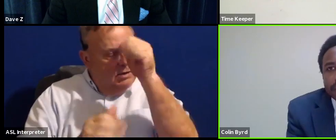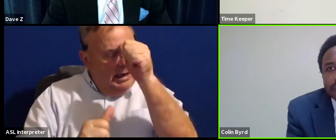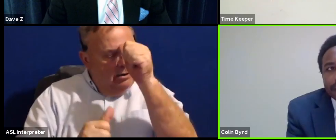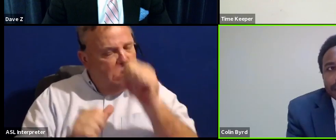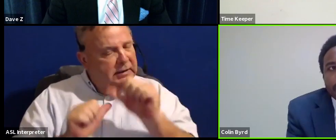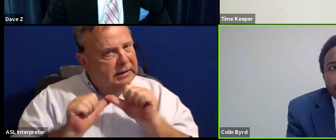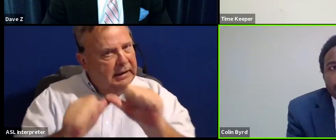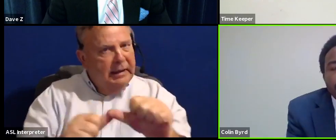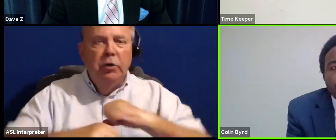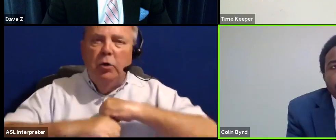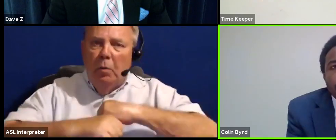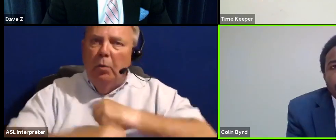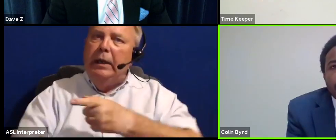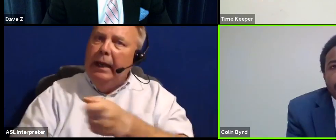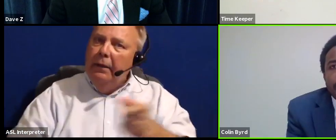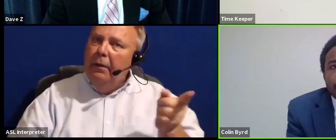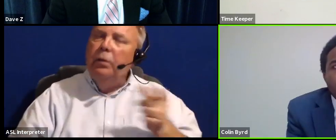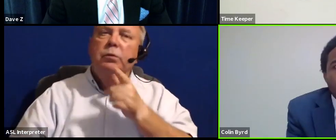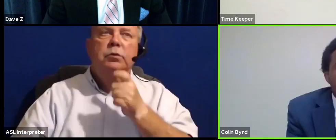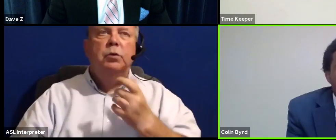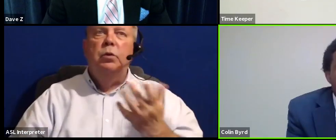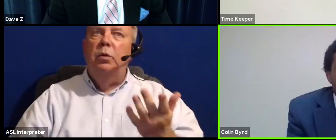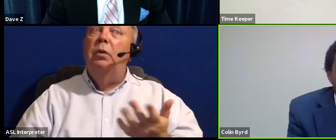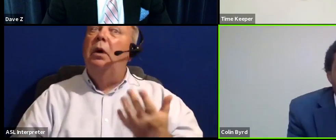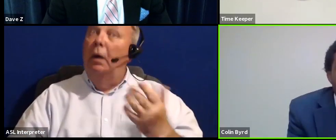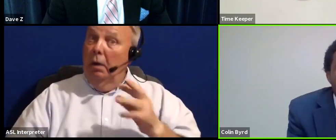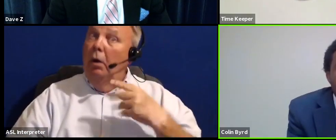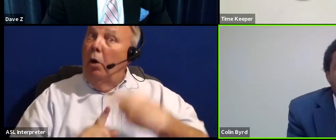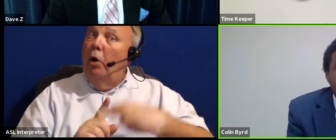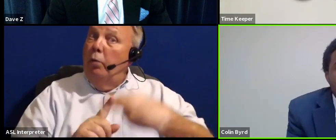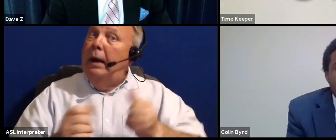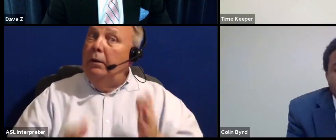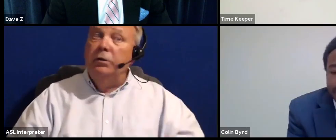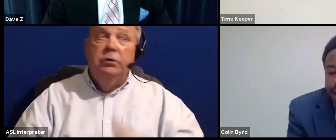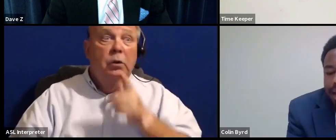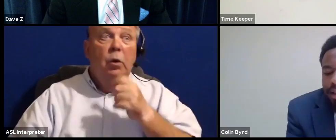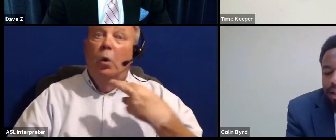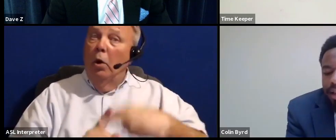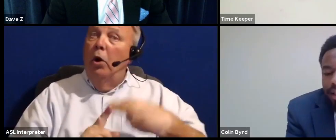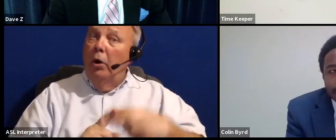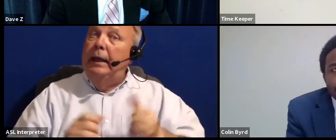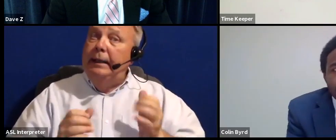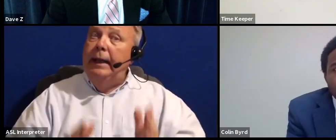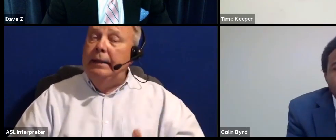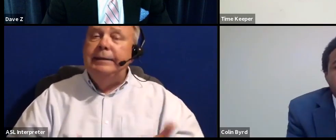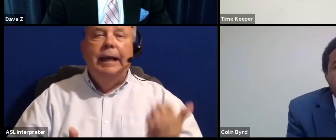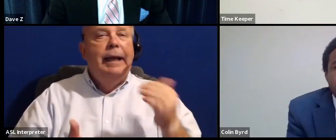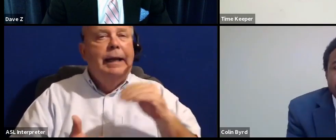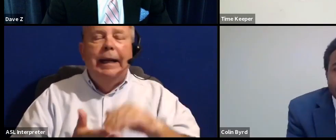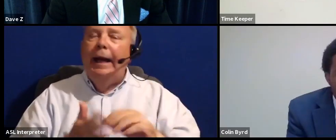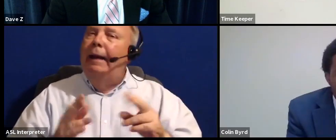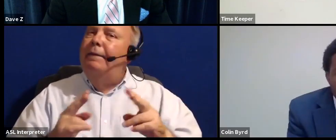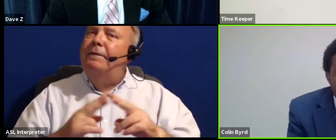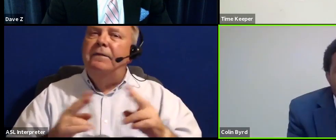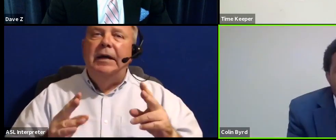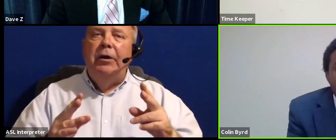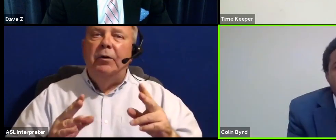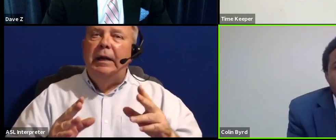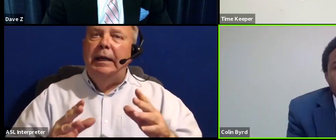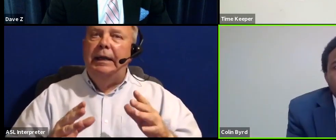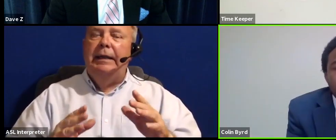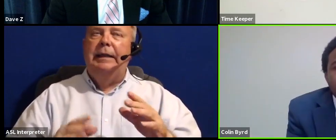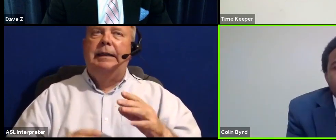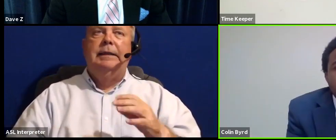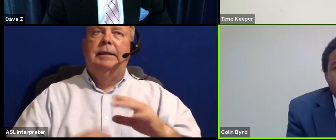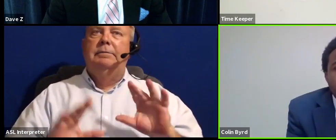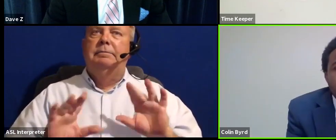protect those who are renters, who are tenants. And again, very tangible, practical